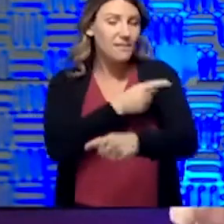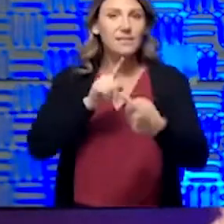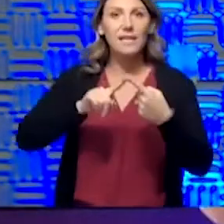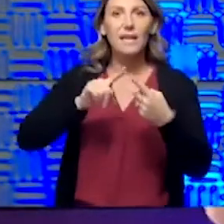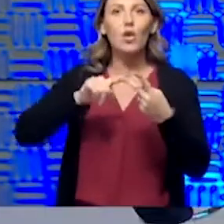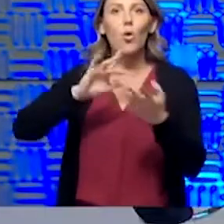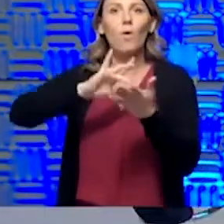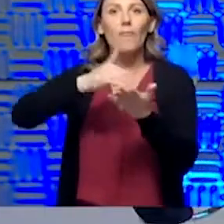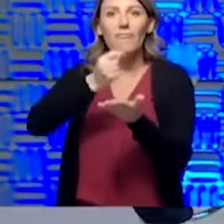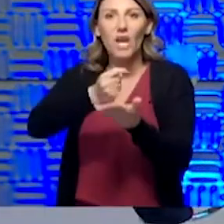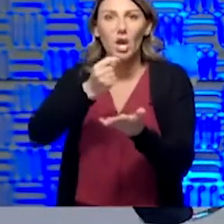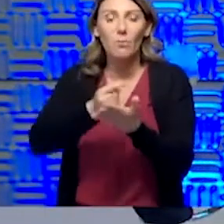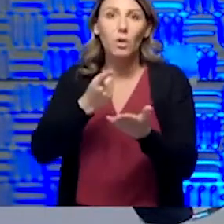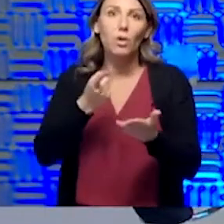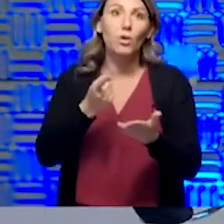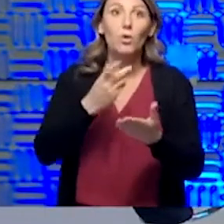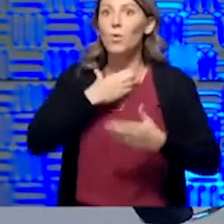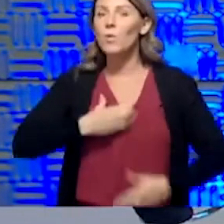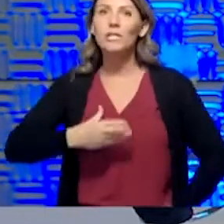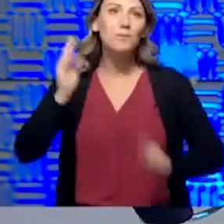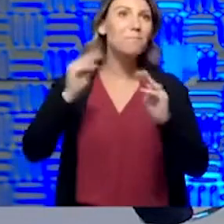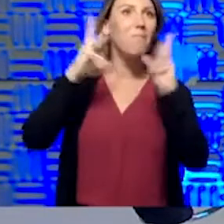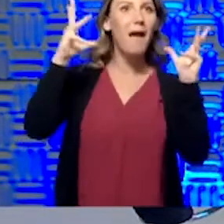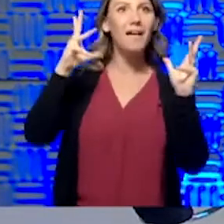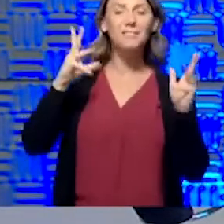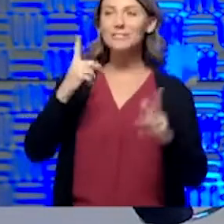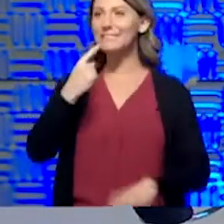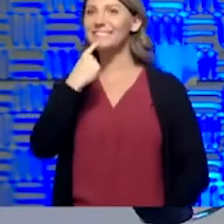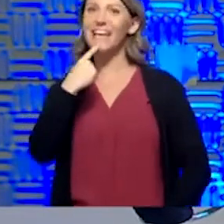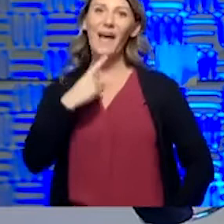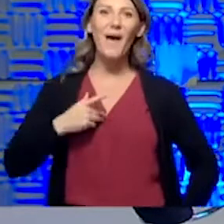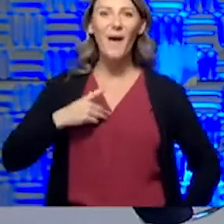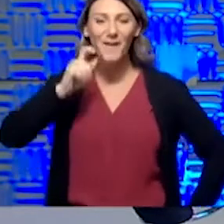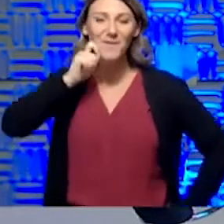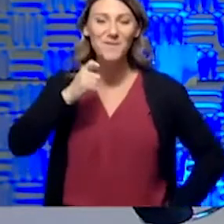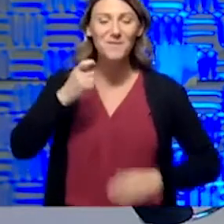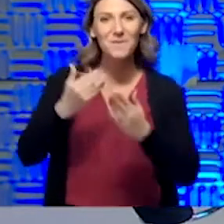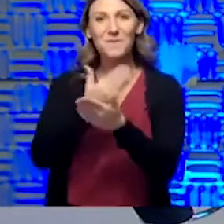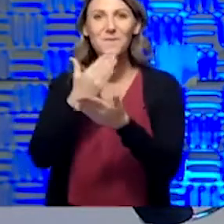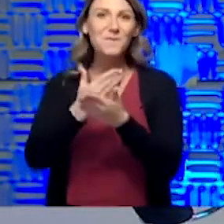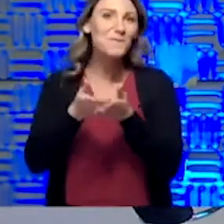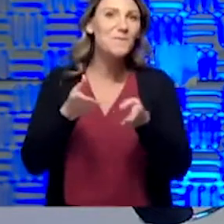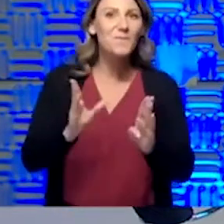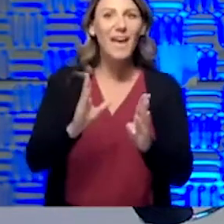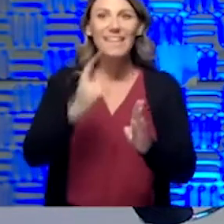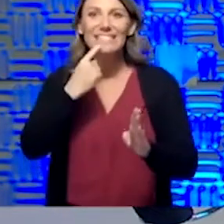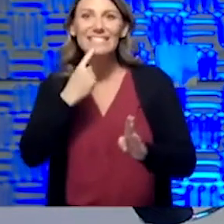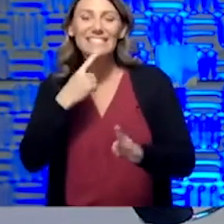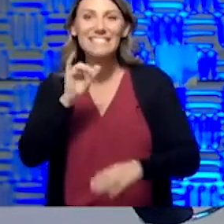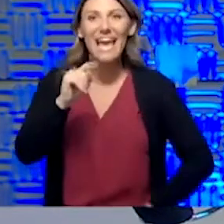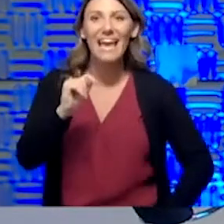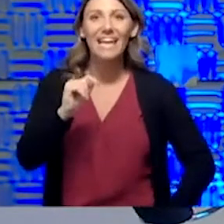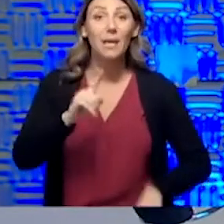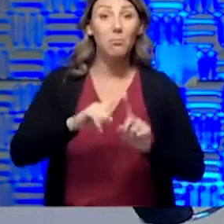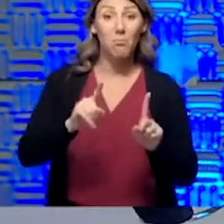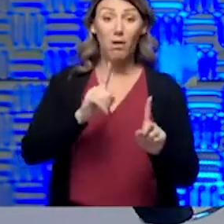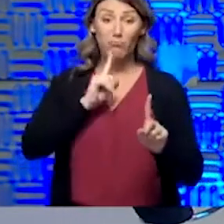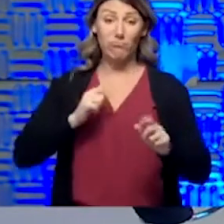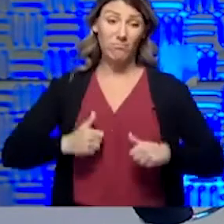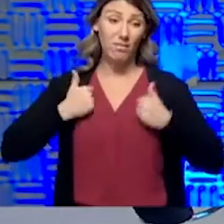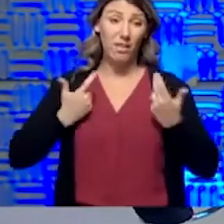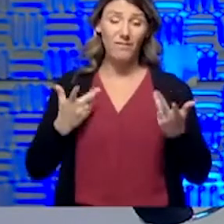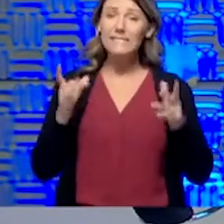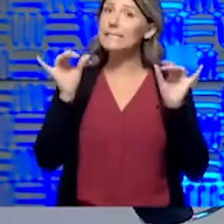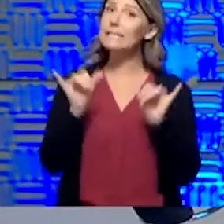And you wish there was some magic point. You wish you could say it differently. You wish you could find some snazzy, cool new way to dress this up. But the reality is it's the same